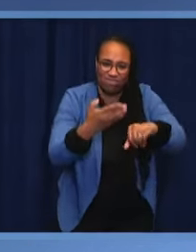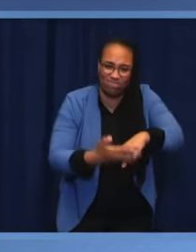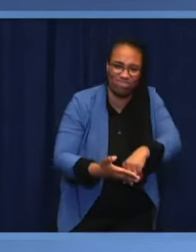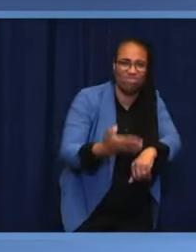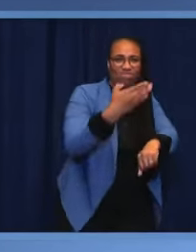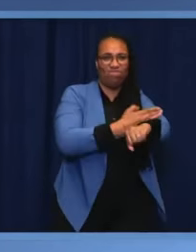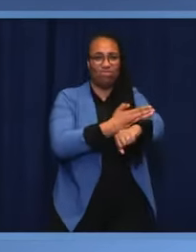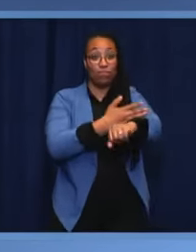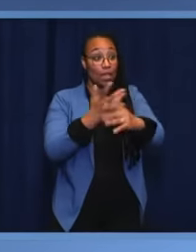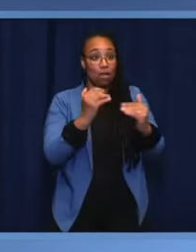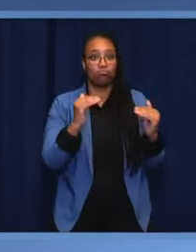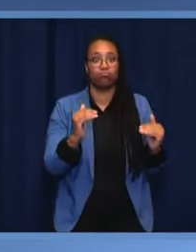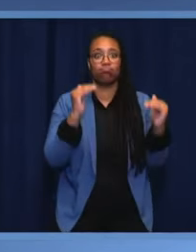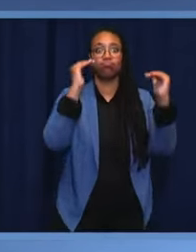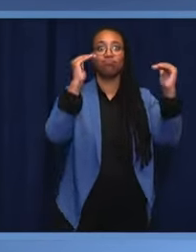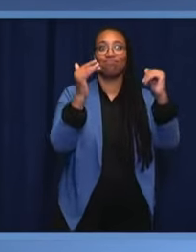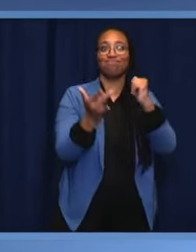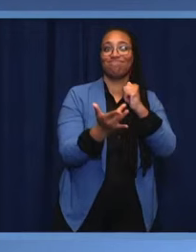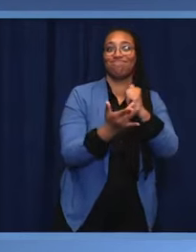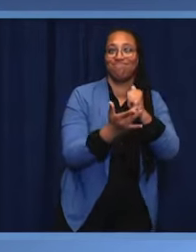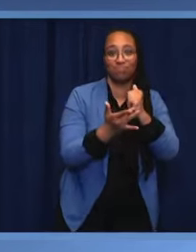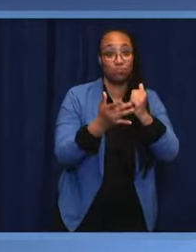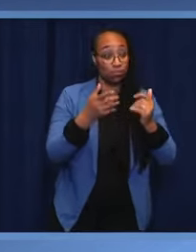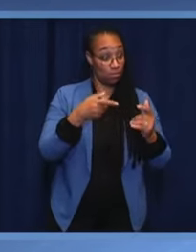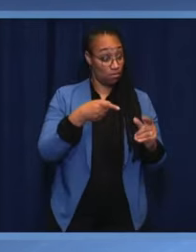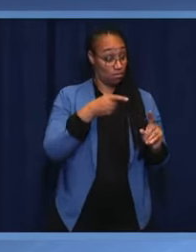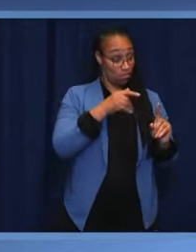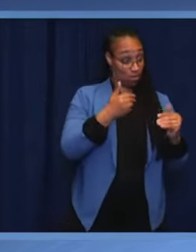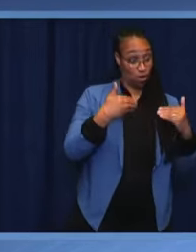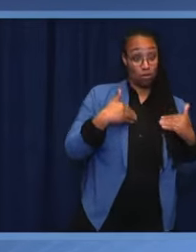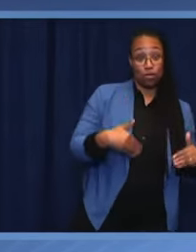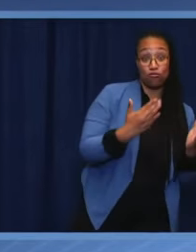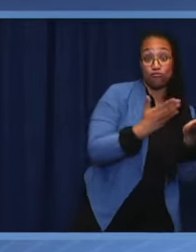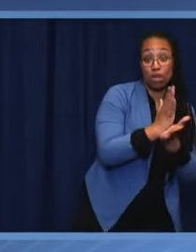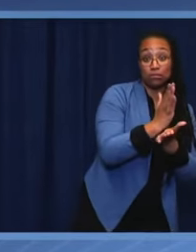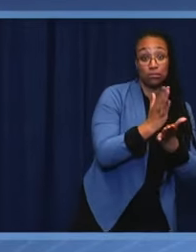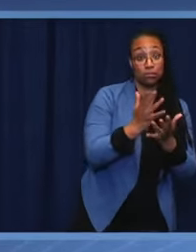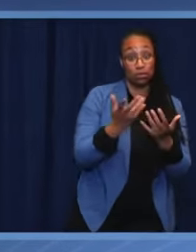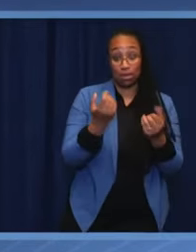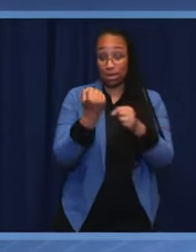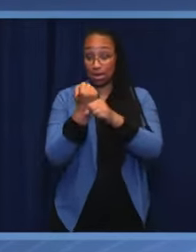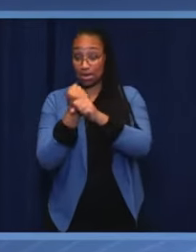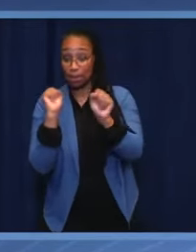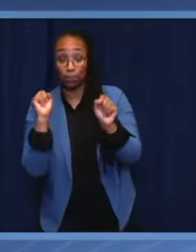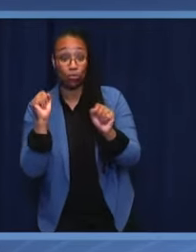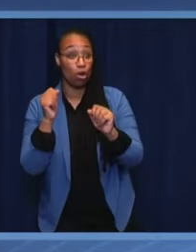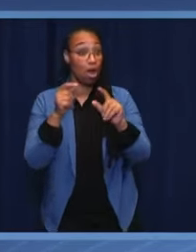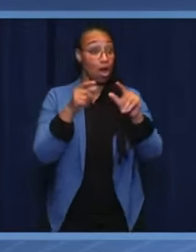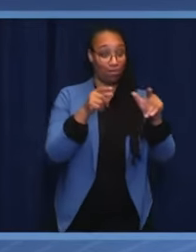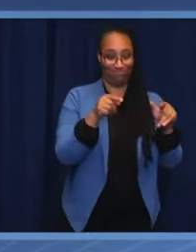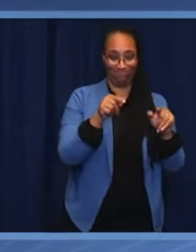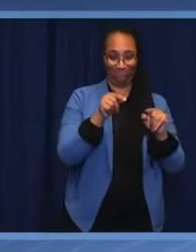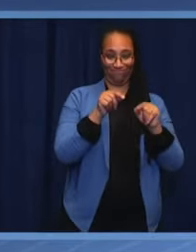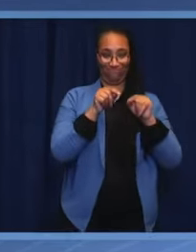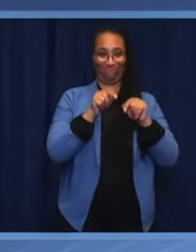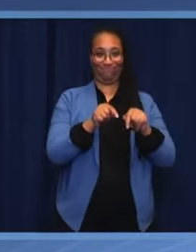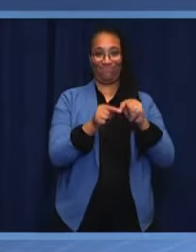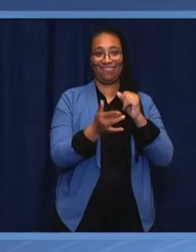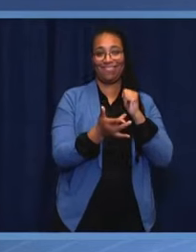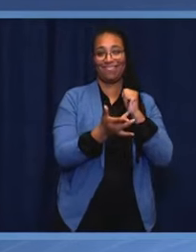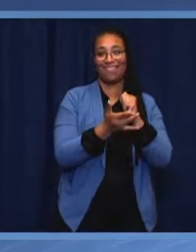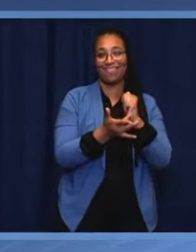to protect democratic values. And with our new funding mechanism, digital